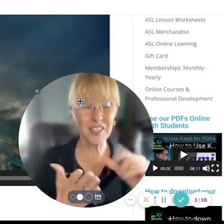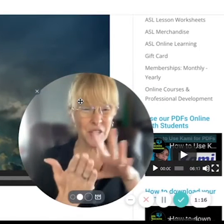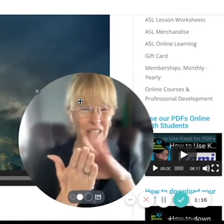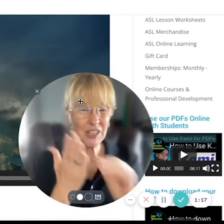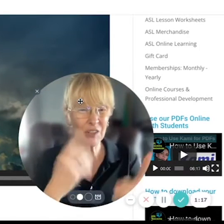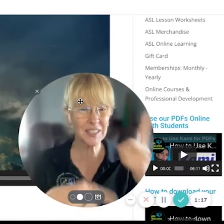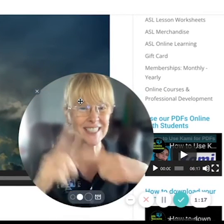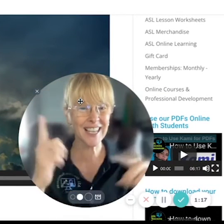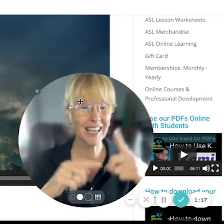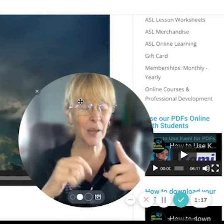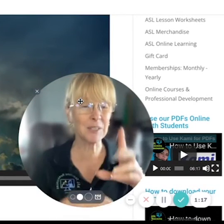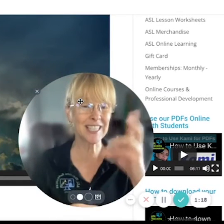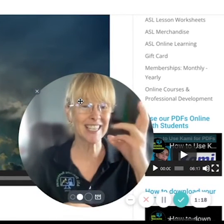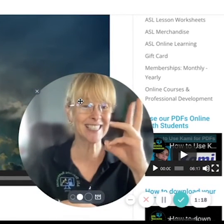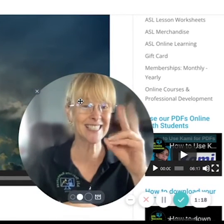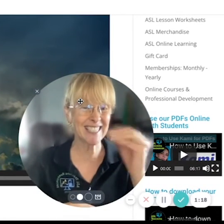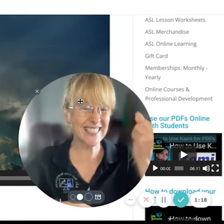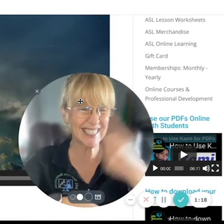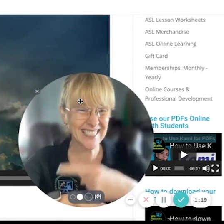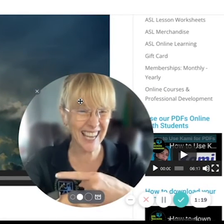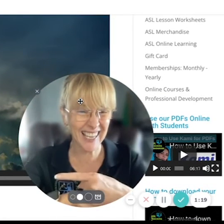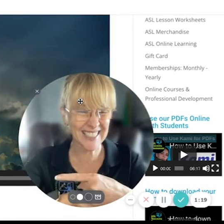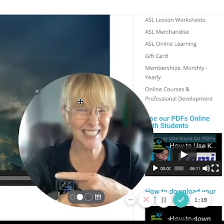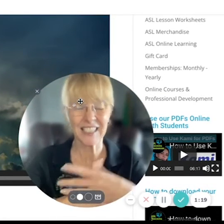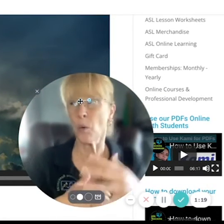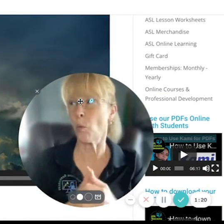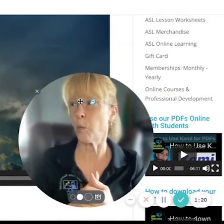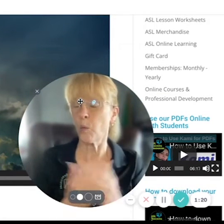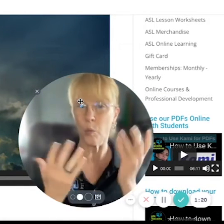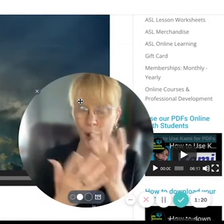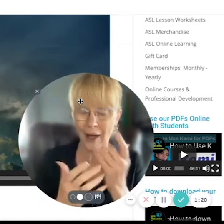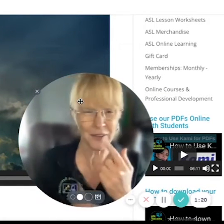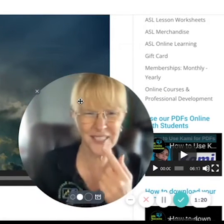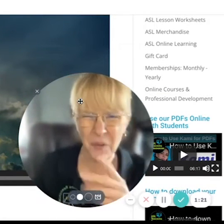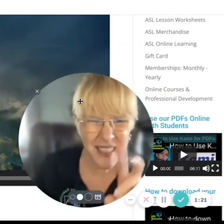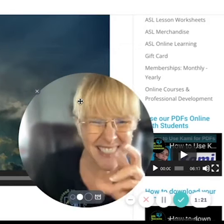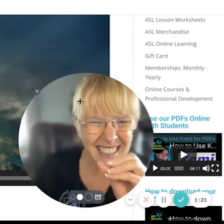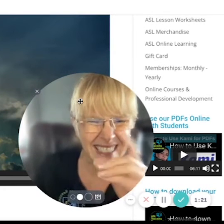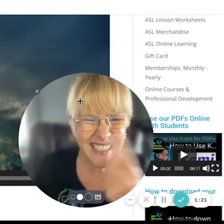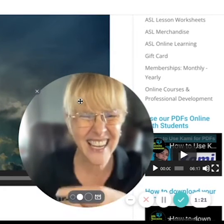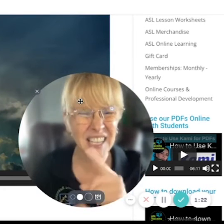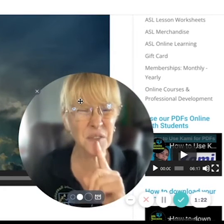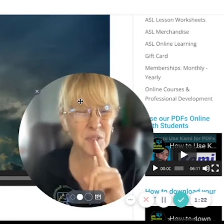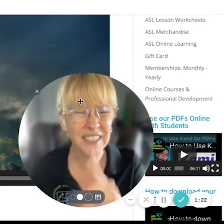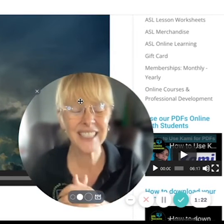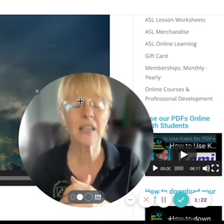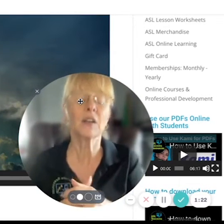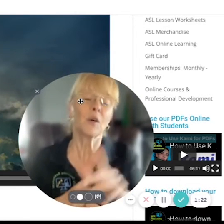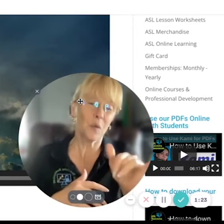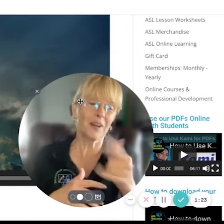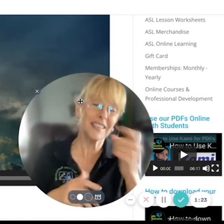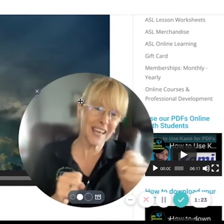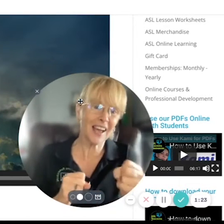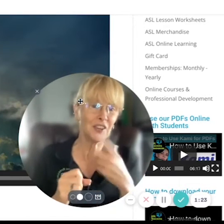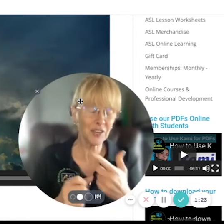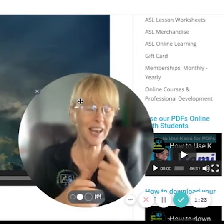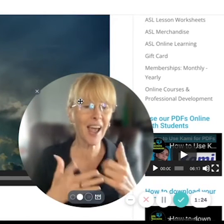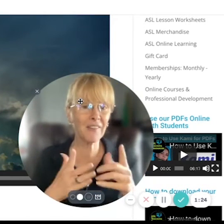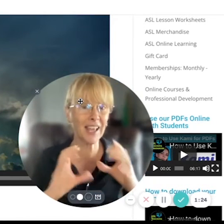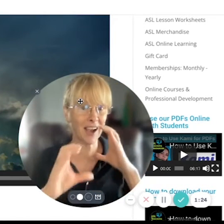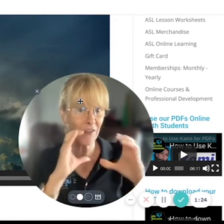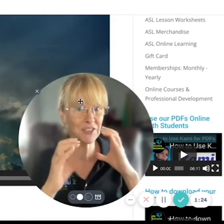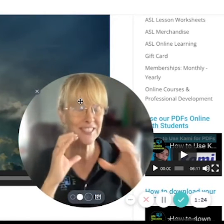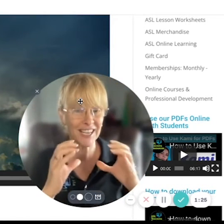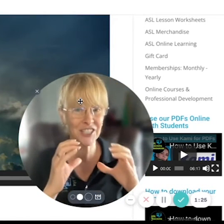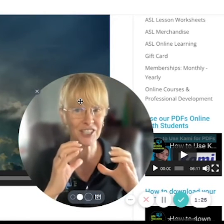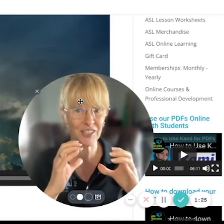that you can learn sign language in 60 days wow so what 60 days really well yeah you can